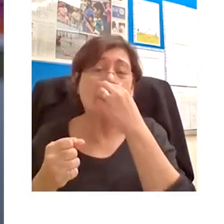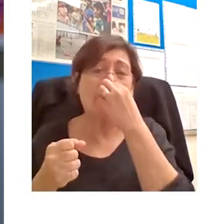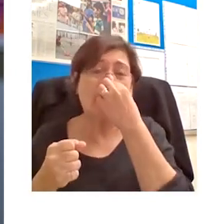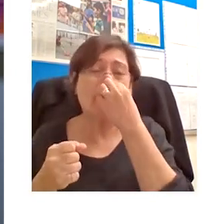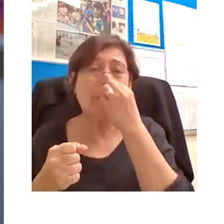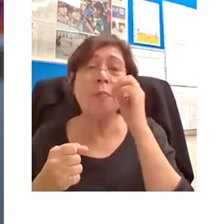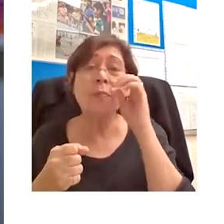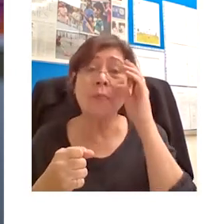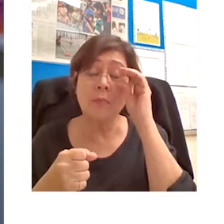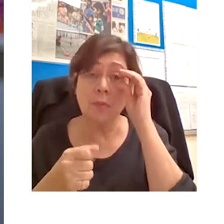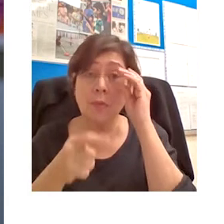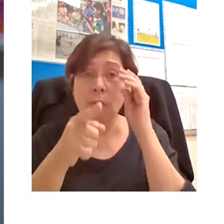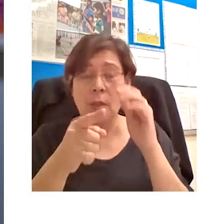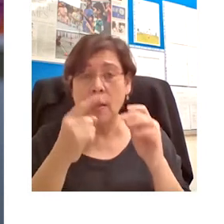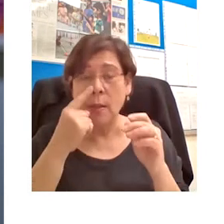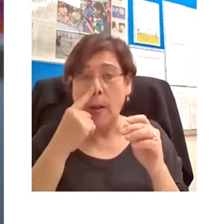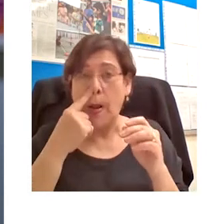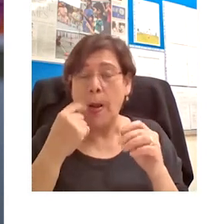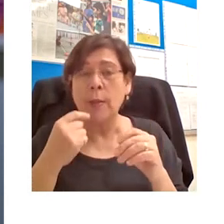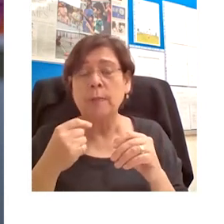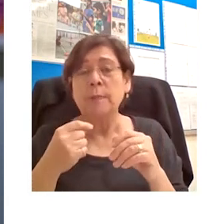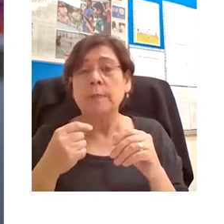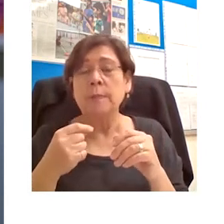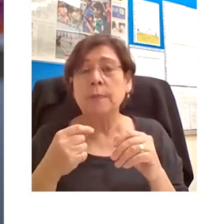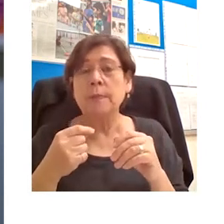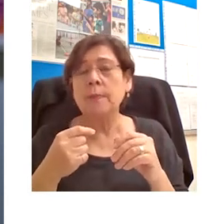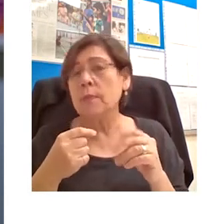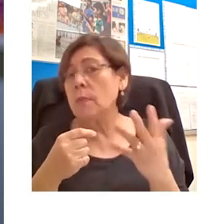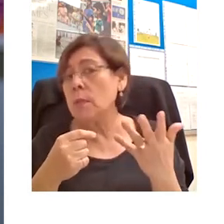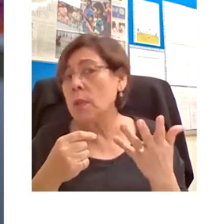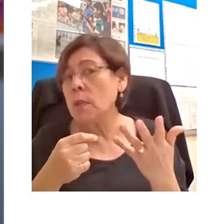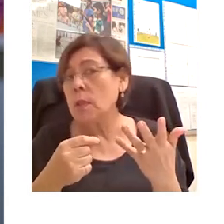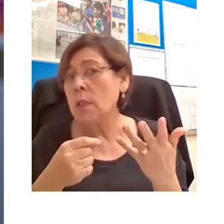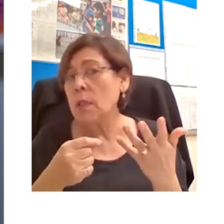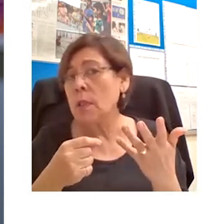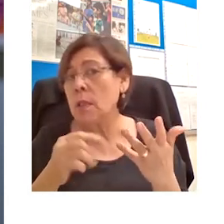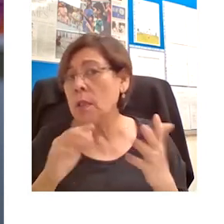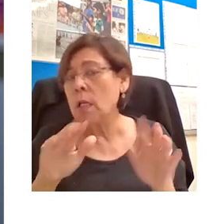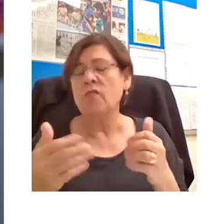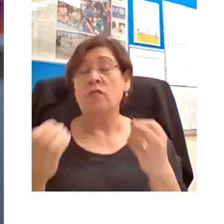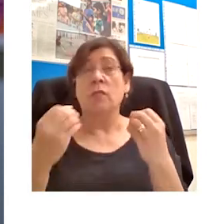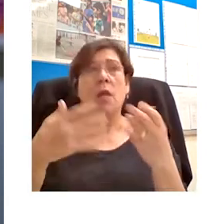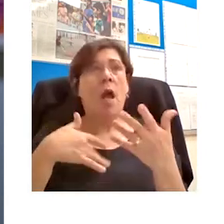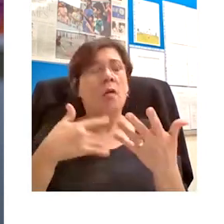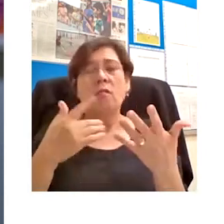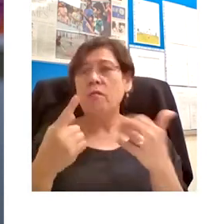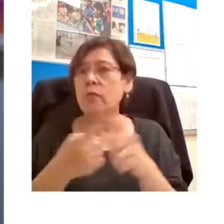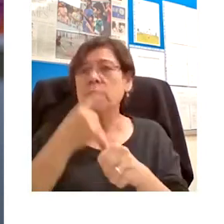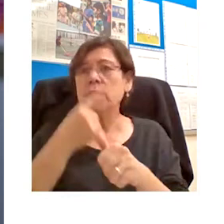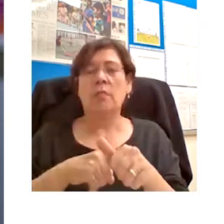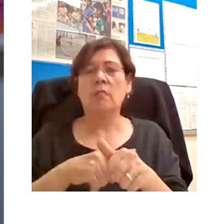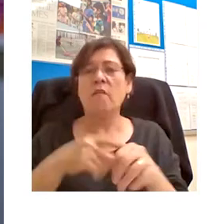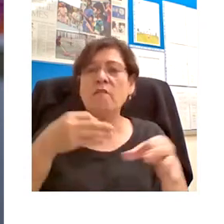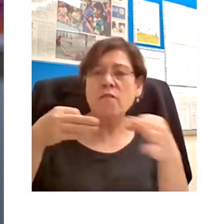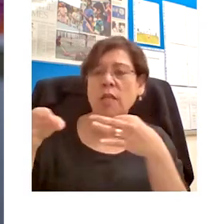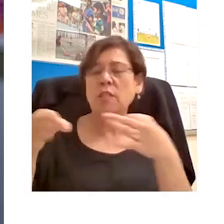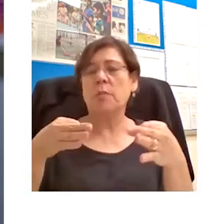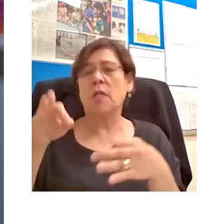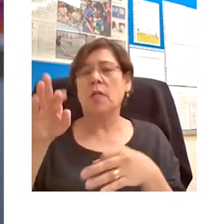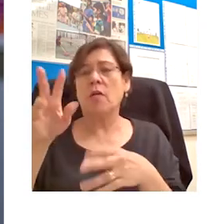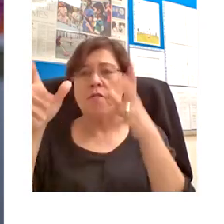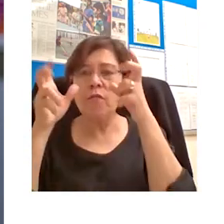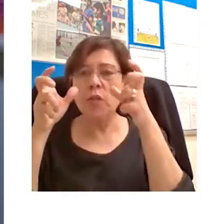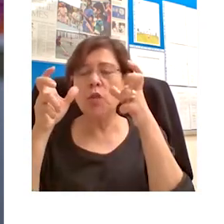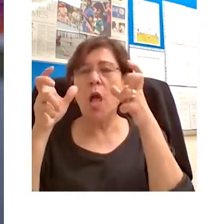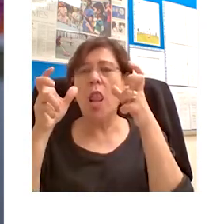In thinking about just how flexible and how visual this tool is, what about